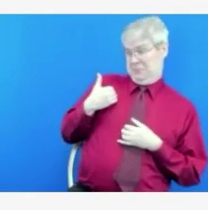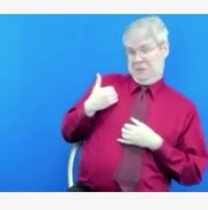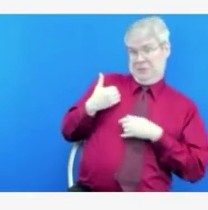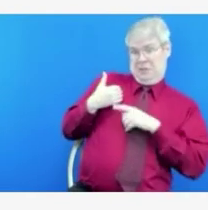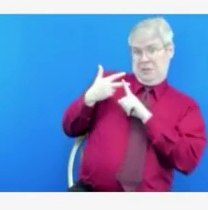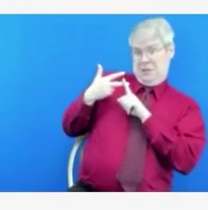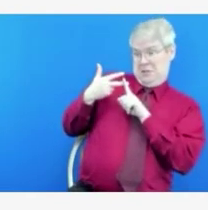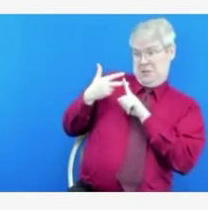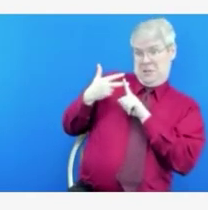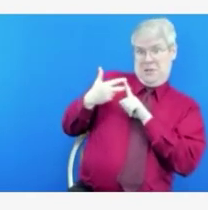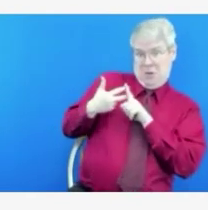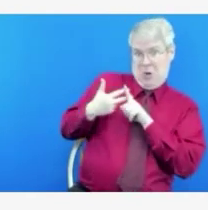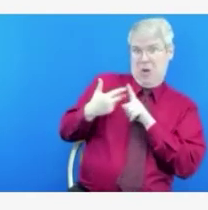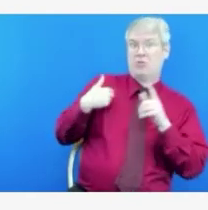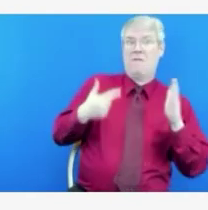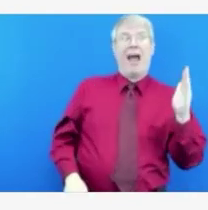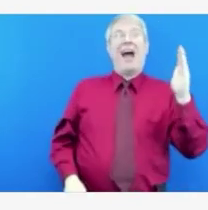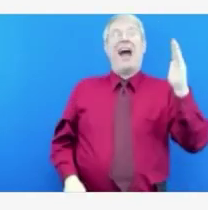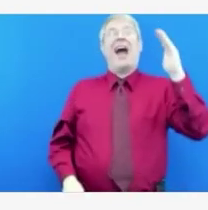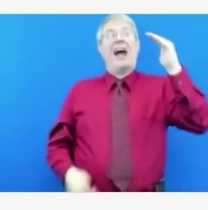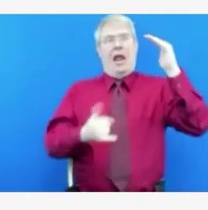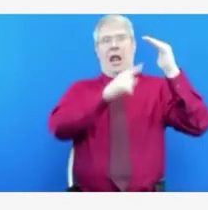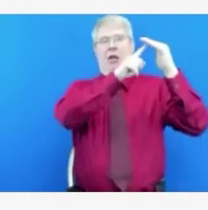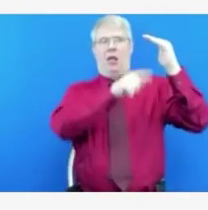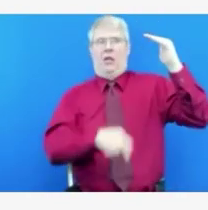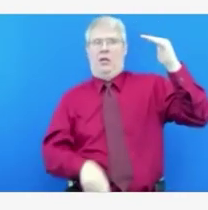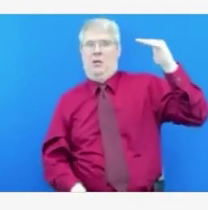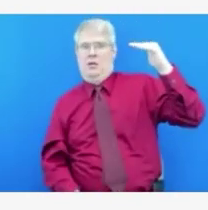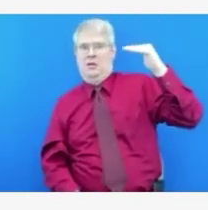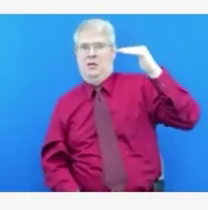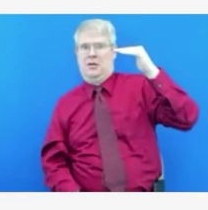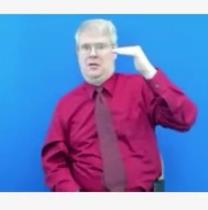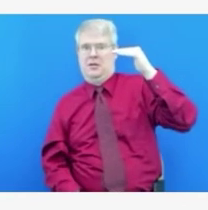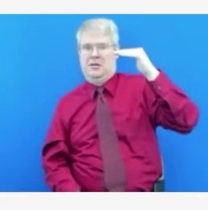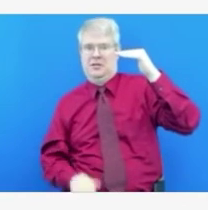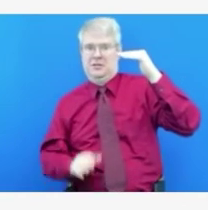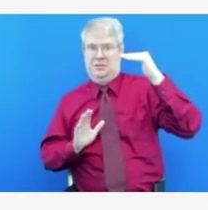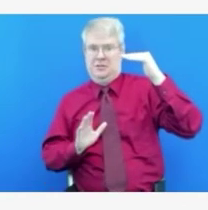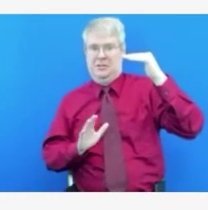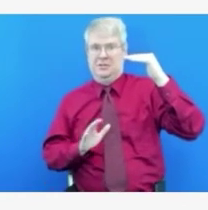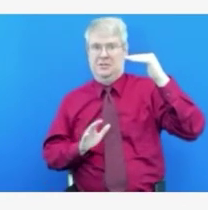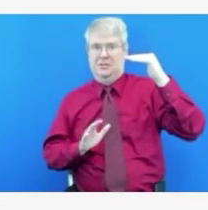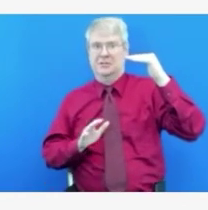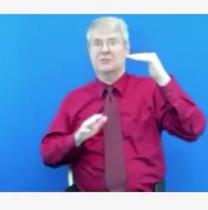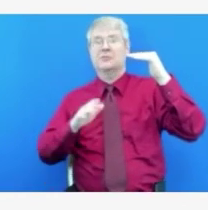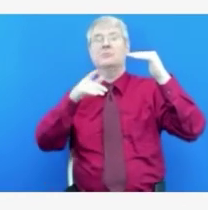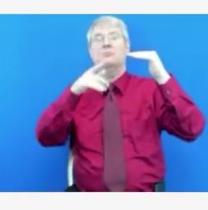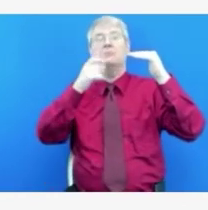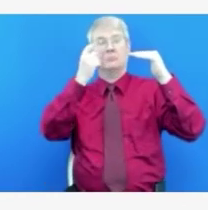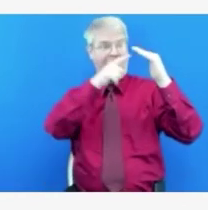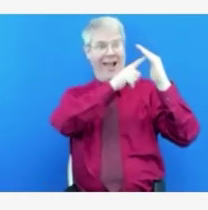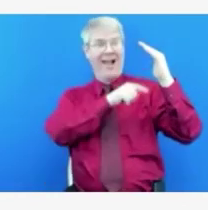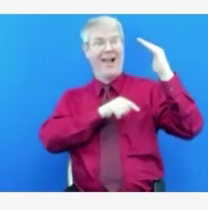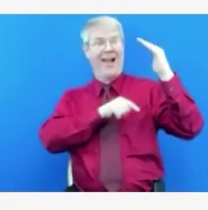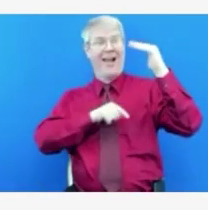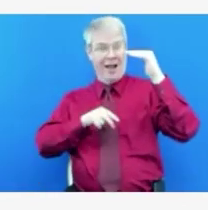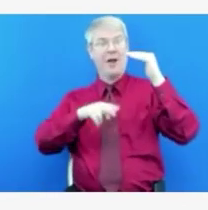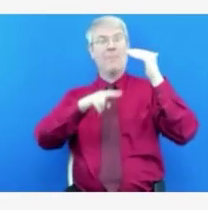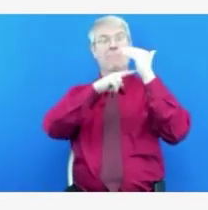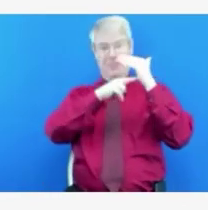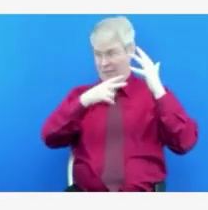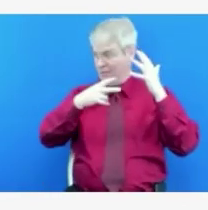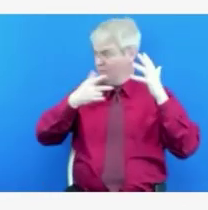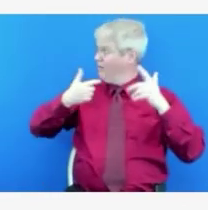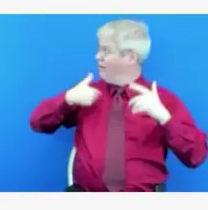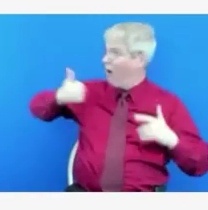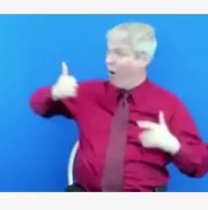Idaho. And while we are seeing this and it creates significant hope that we may finally have reached a peak, there is